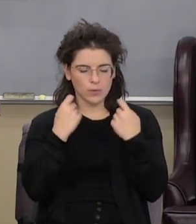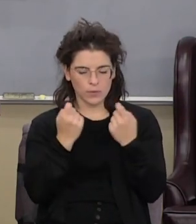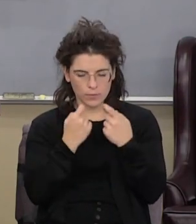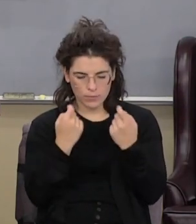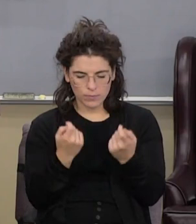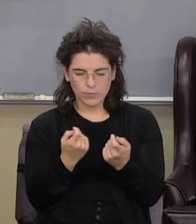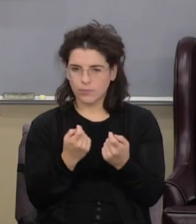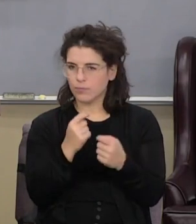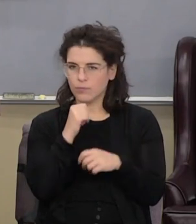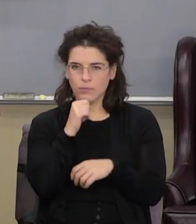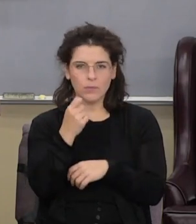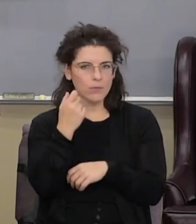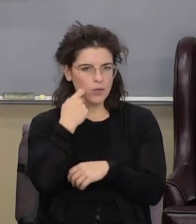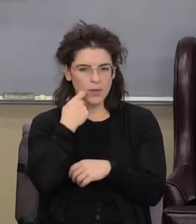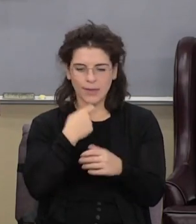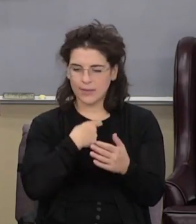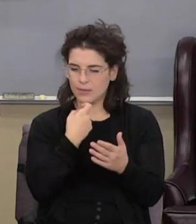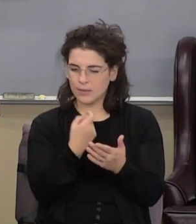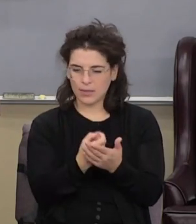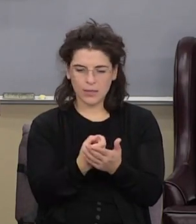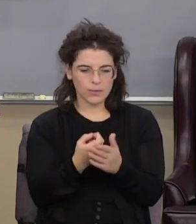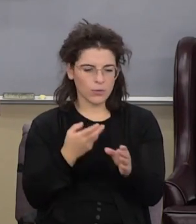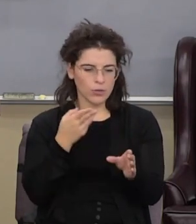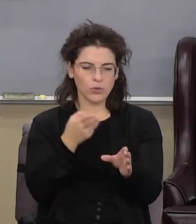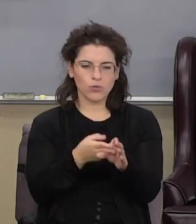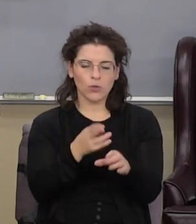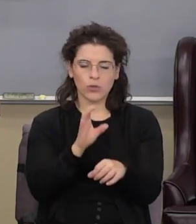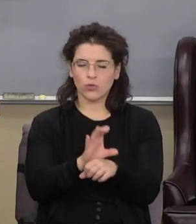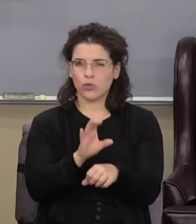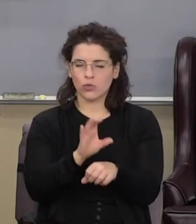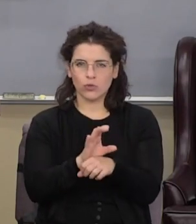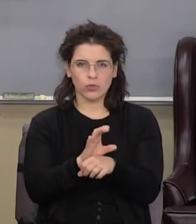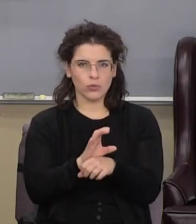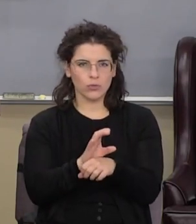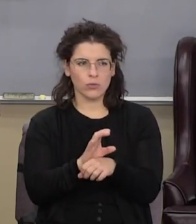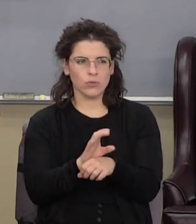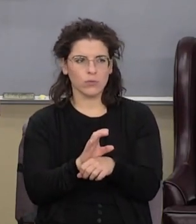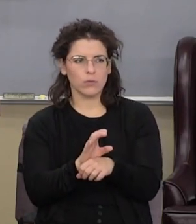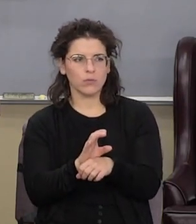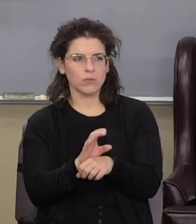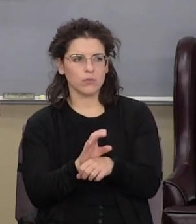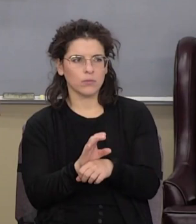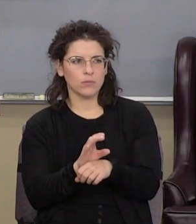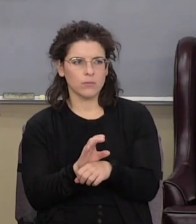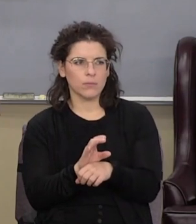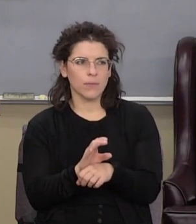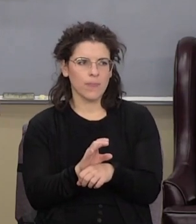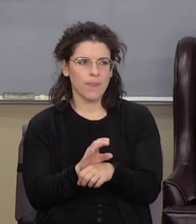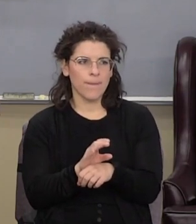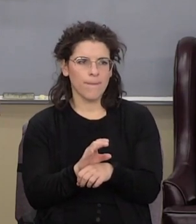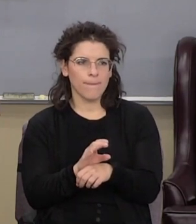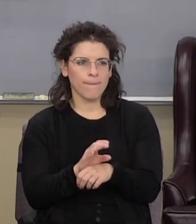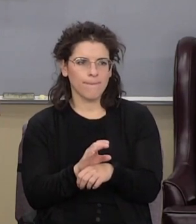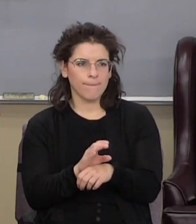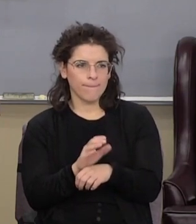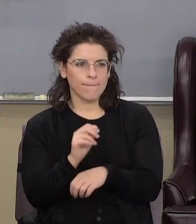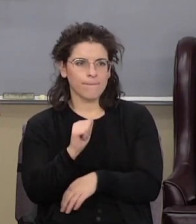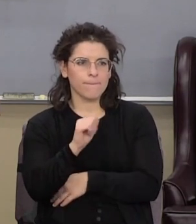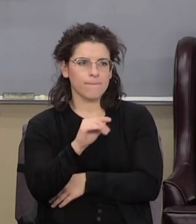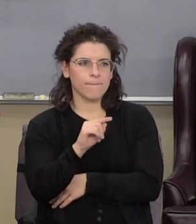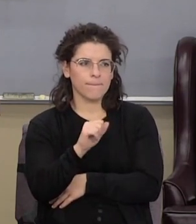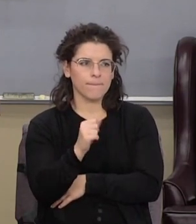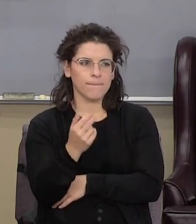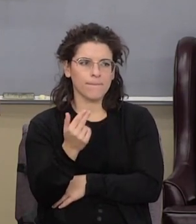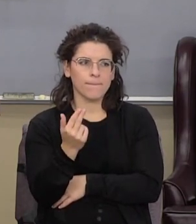was not just a testimony to join a church Acts 13 the apostle Paul says about